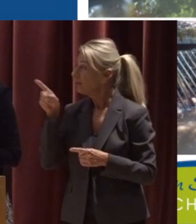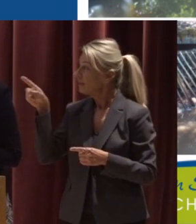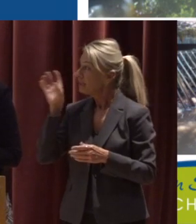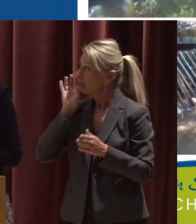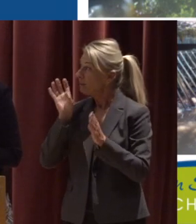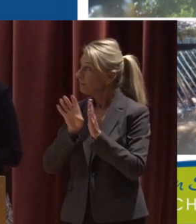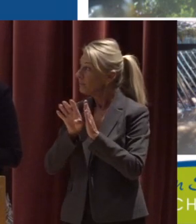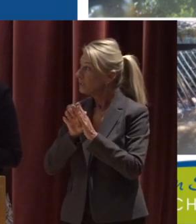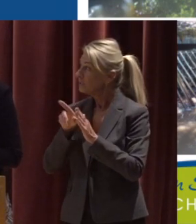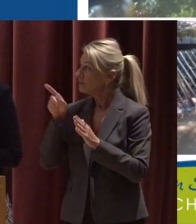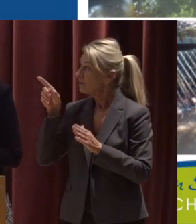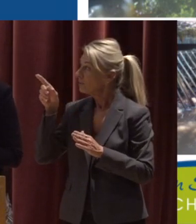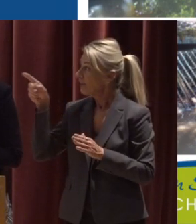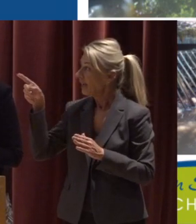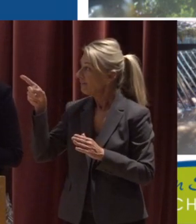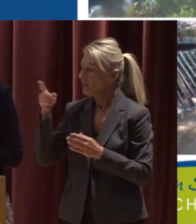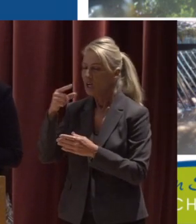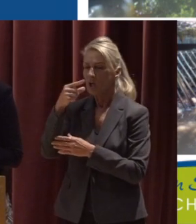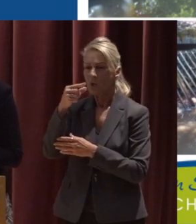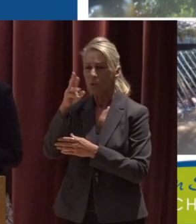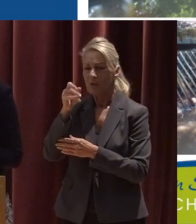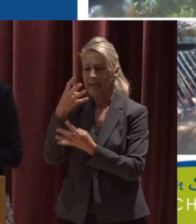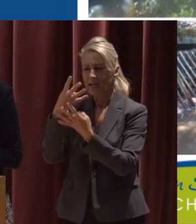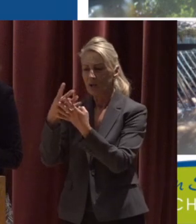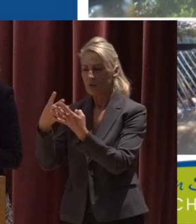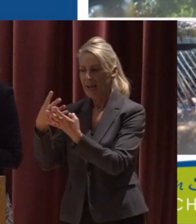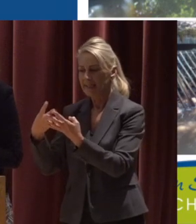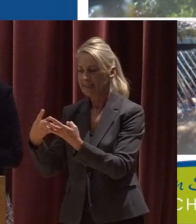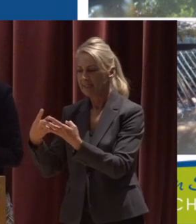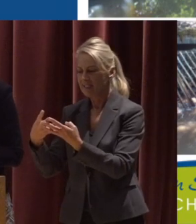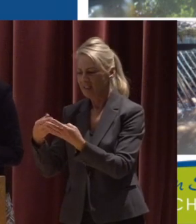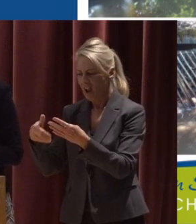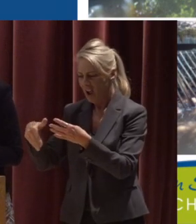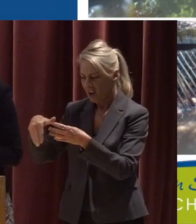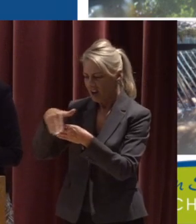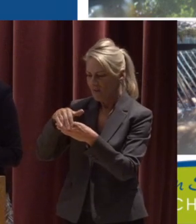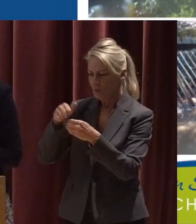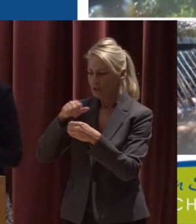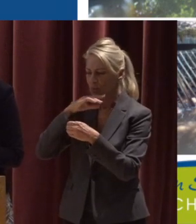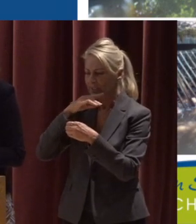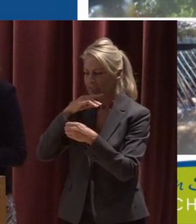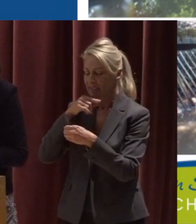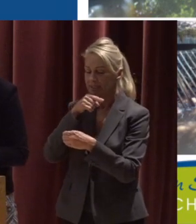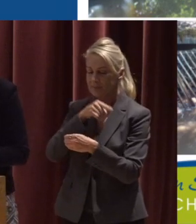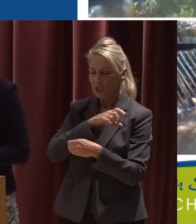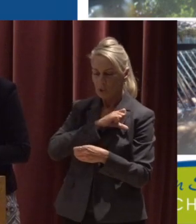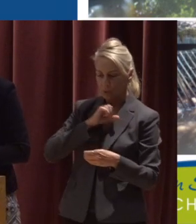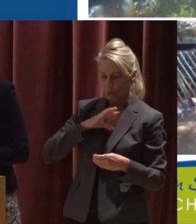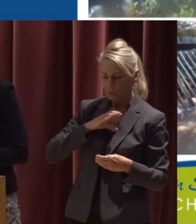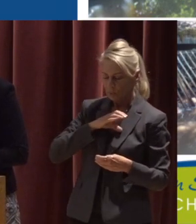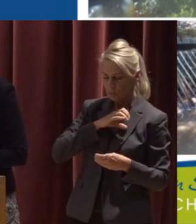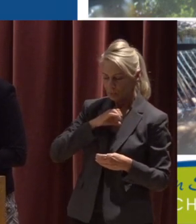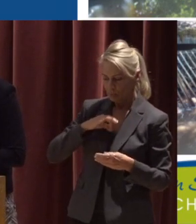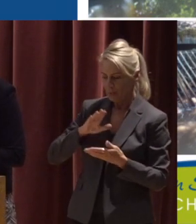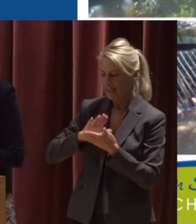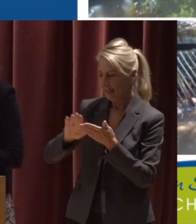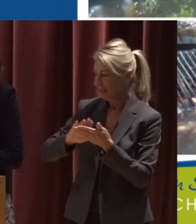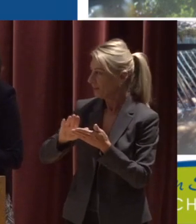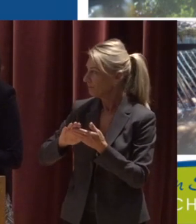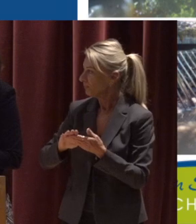of a grate that we have That was all covered in debris and the stream crew was able to clear it The reason that the stream crew